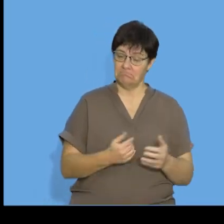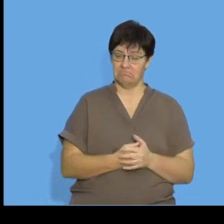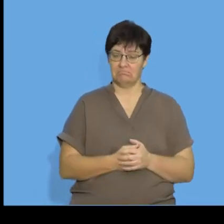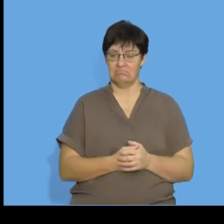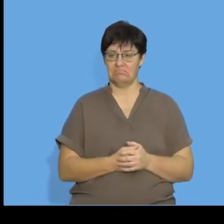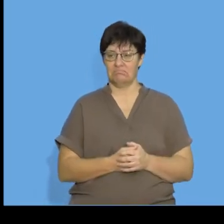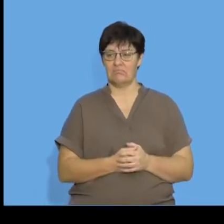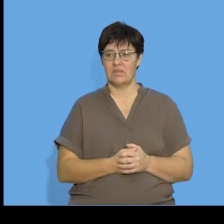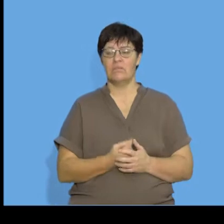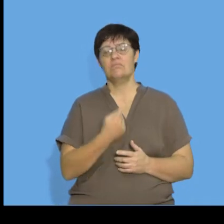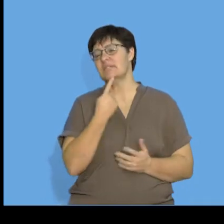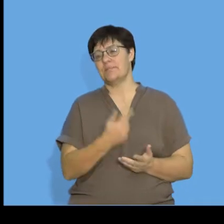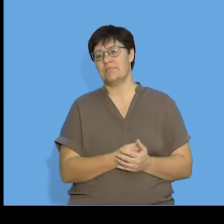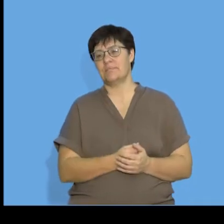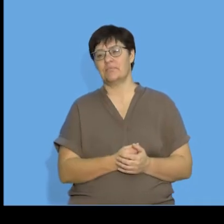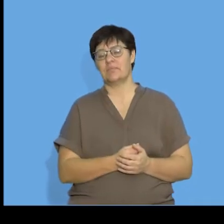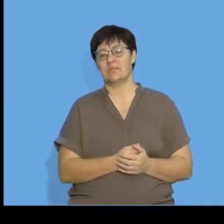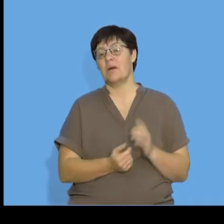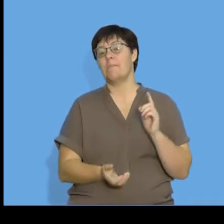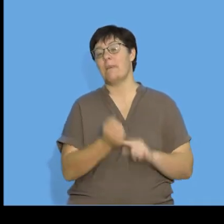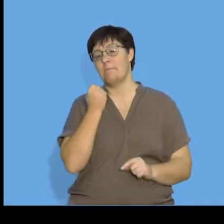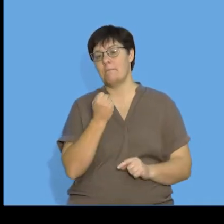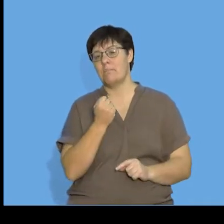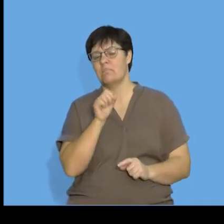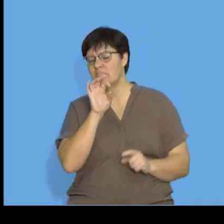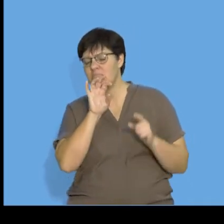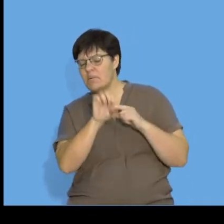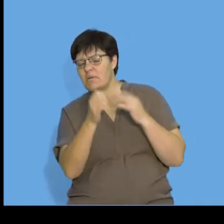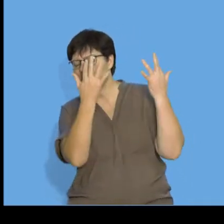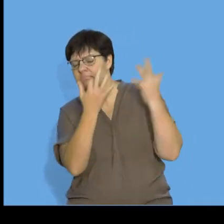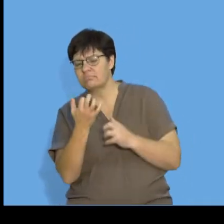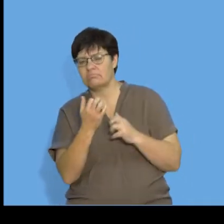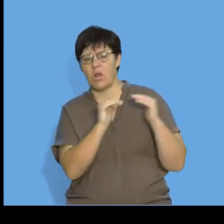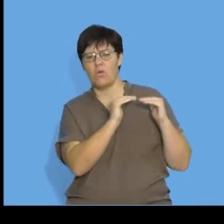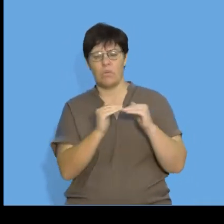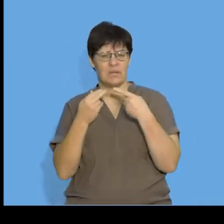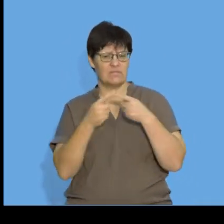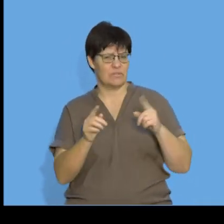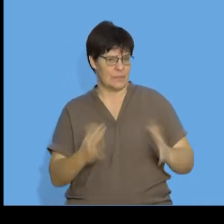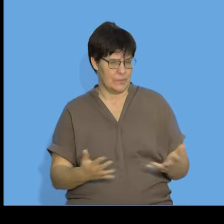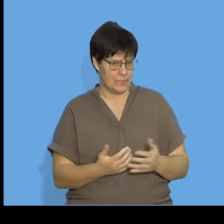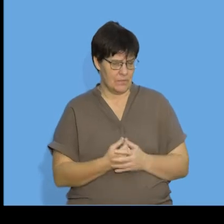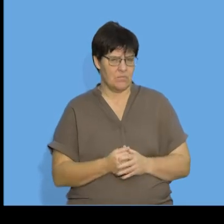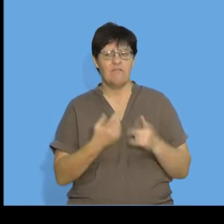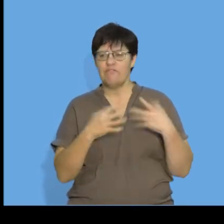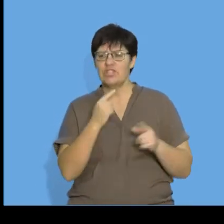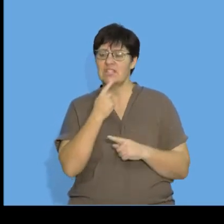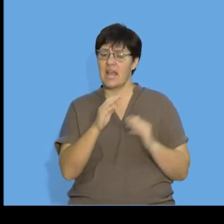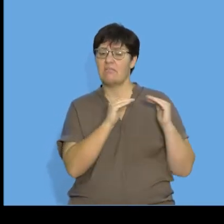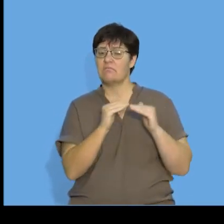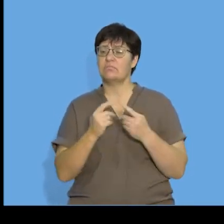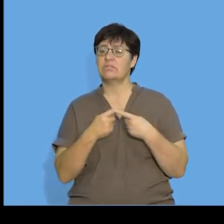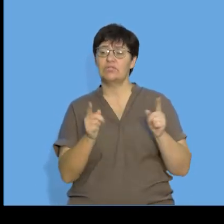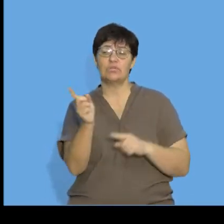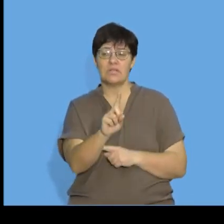So, when we are going to define a way that we can calculate common difference, we've already discussed that a common difference